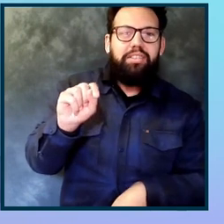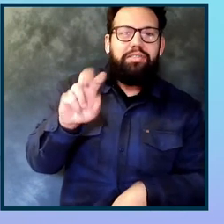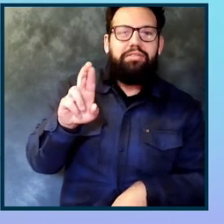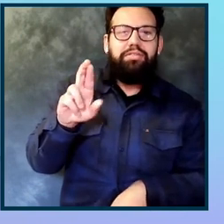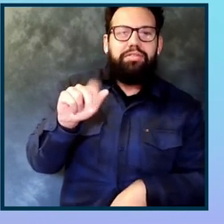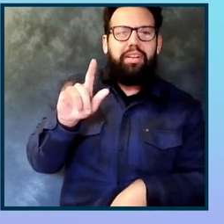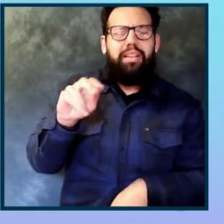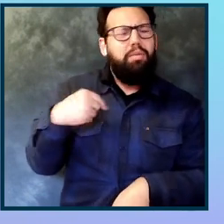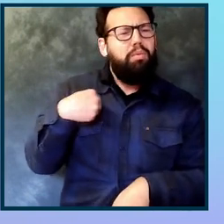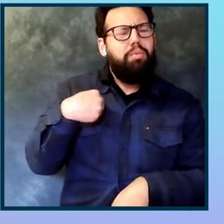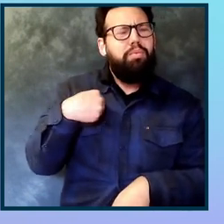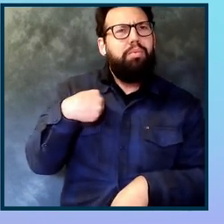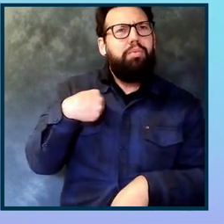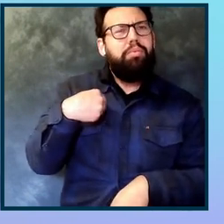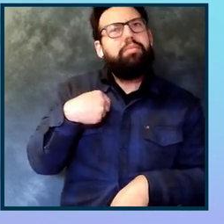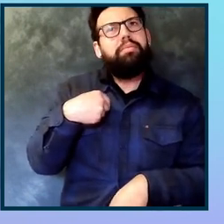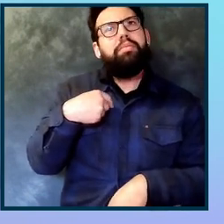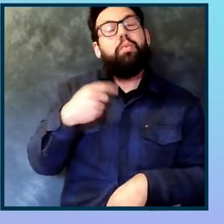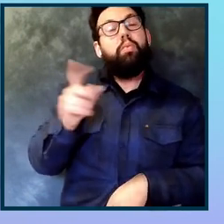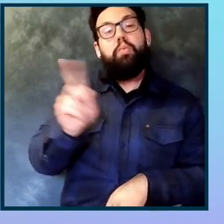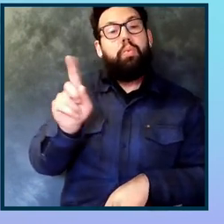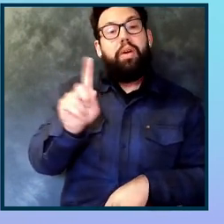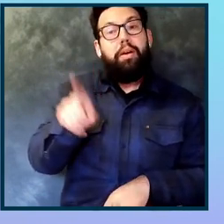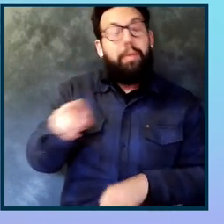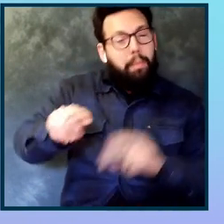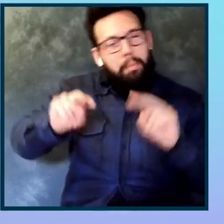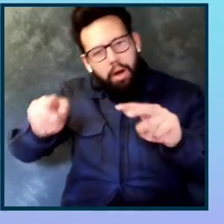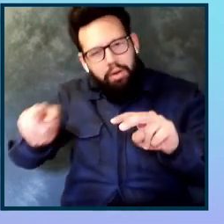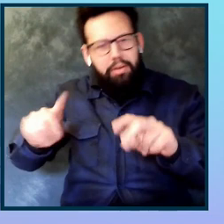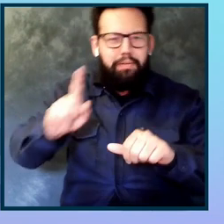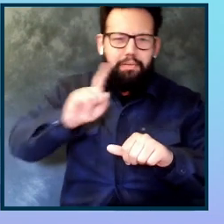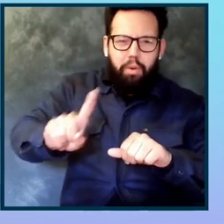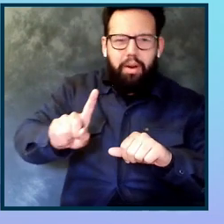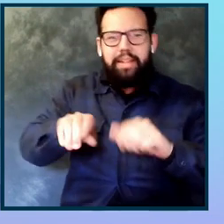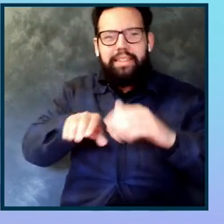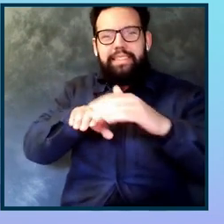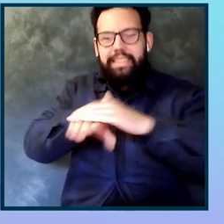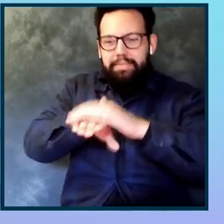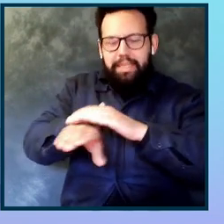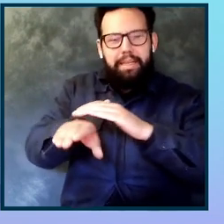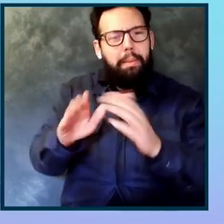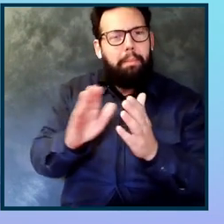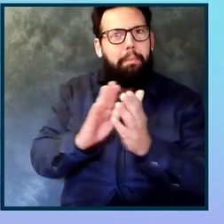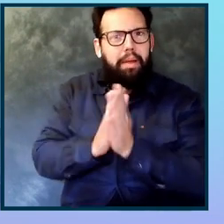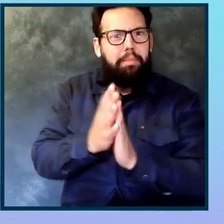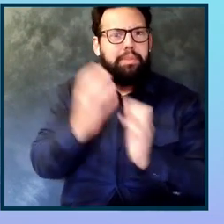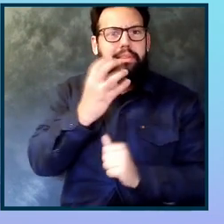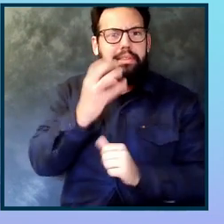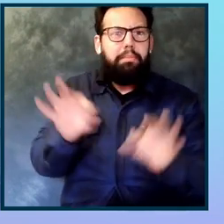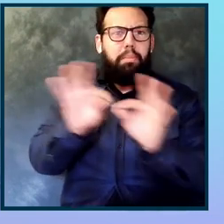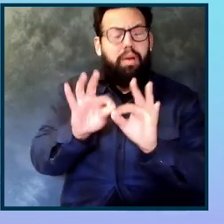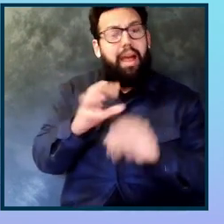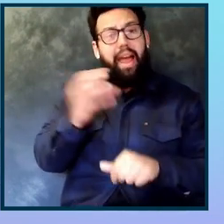accessibility is becoming very important. And remember, the way that we code has changed, it's no